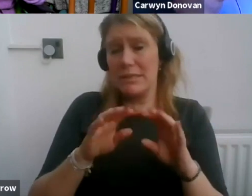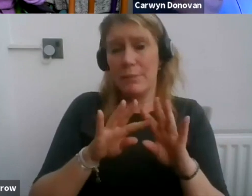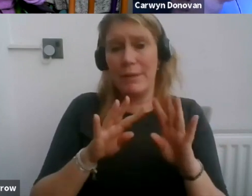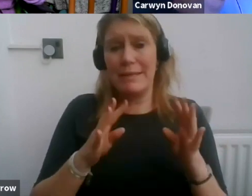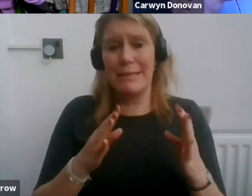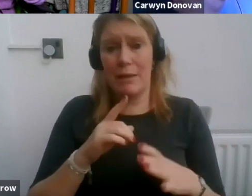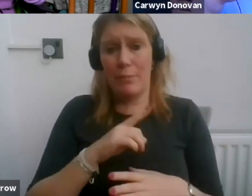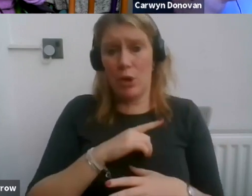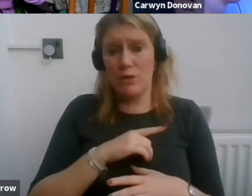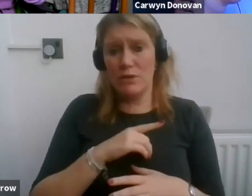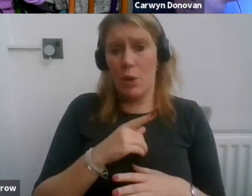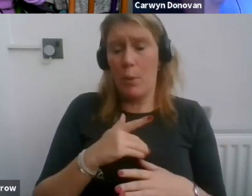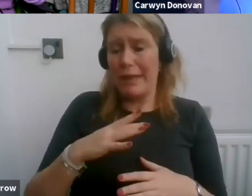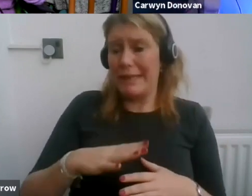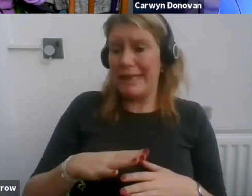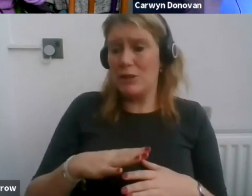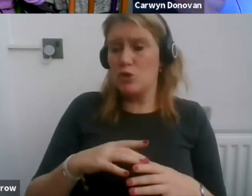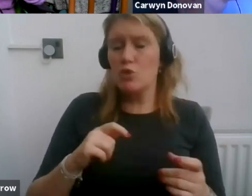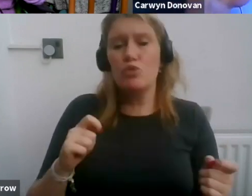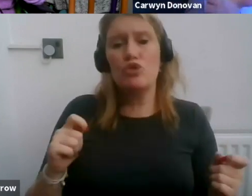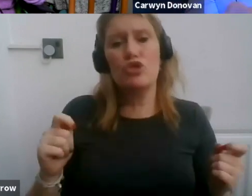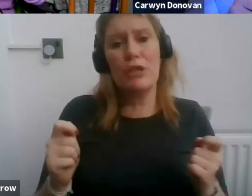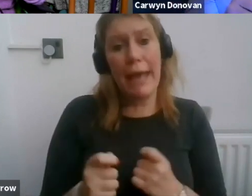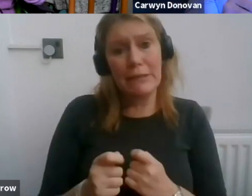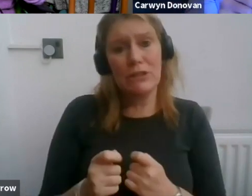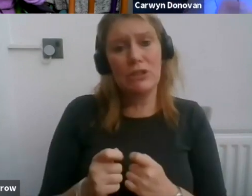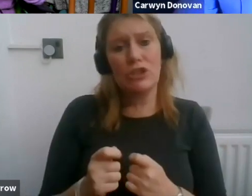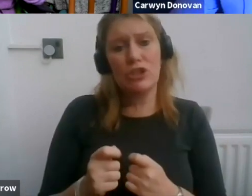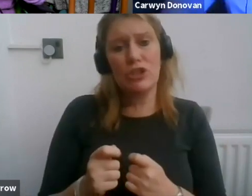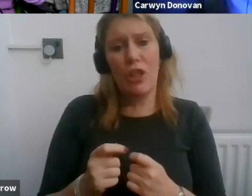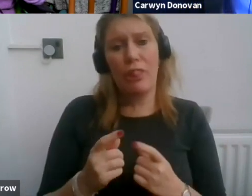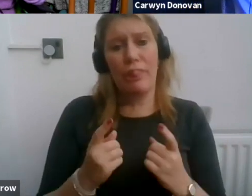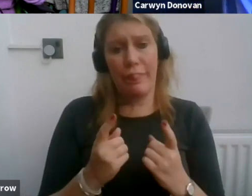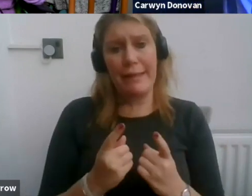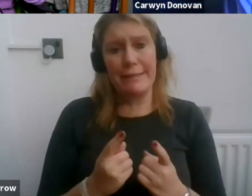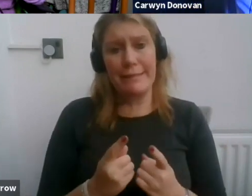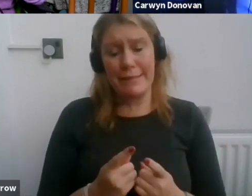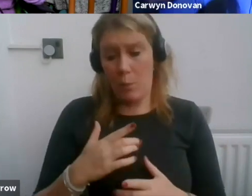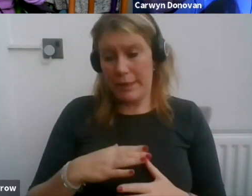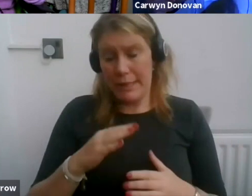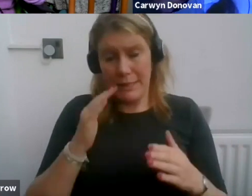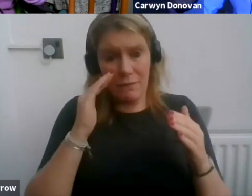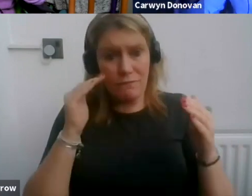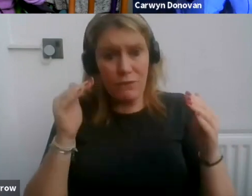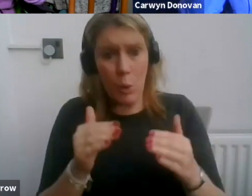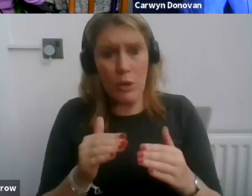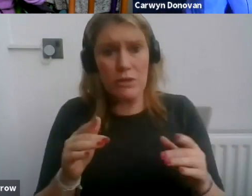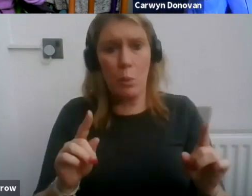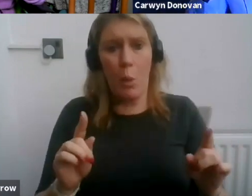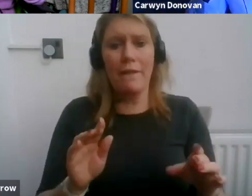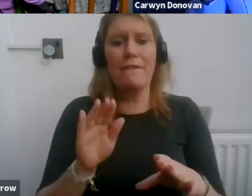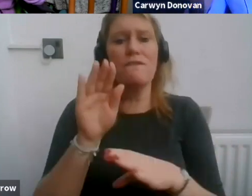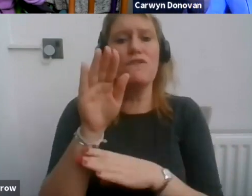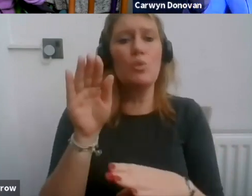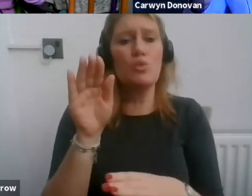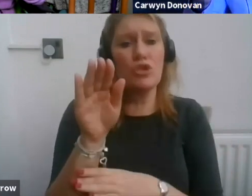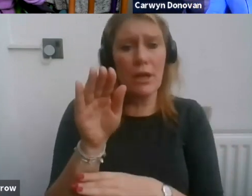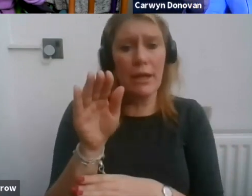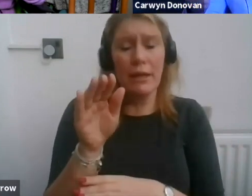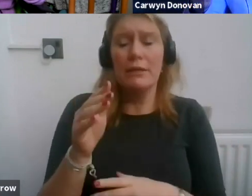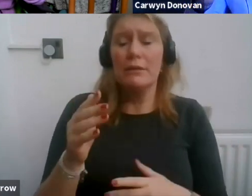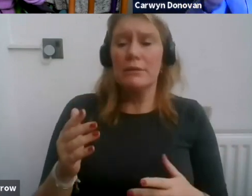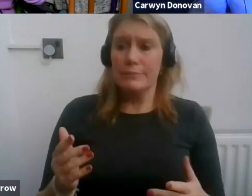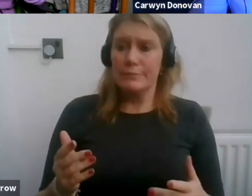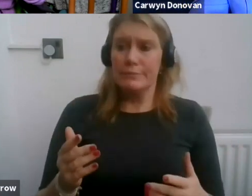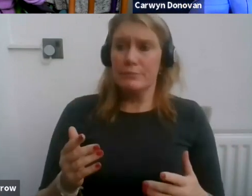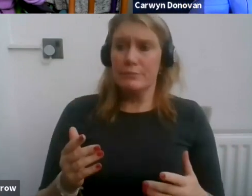to fundamentally change things. And the only way we do that is to focus on the future and to focus, if